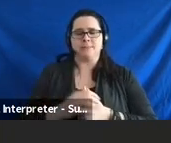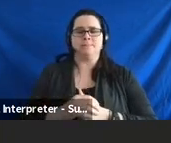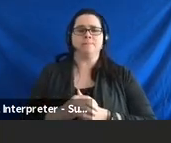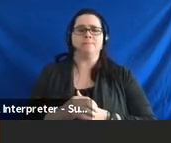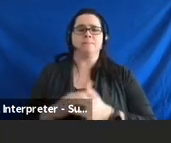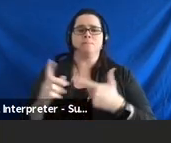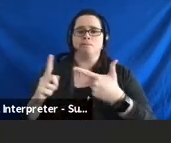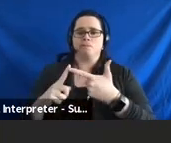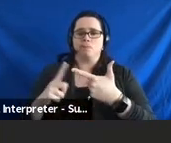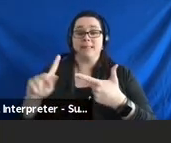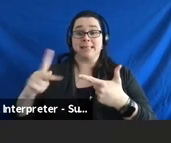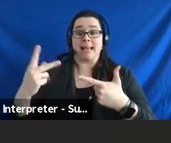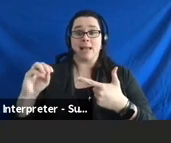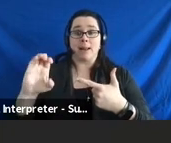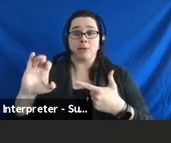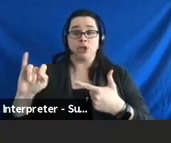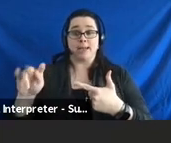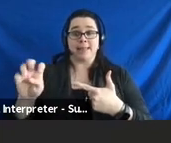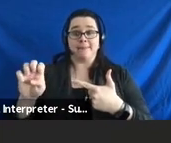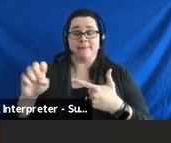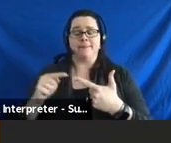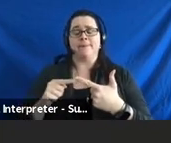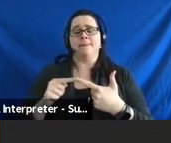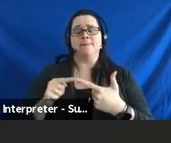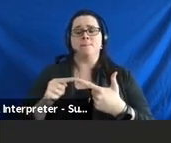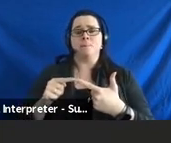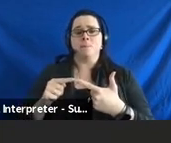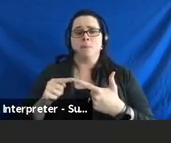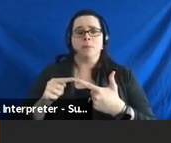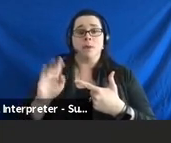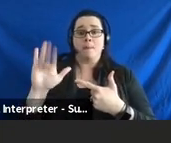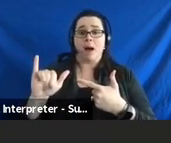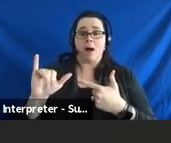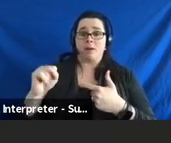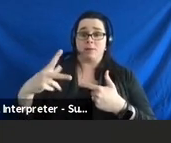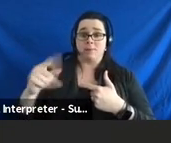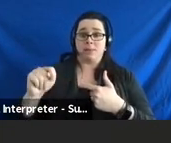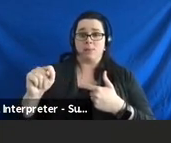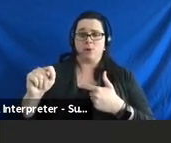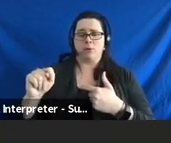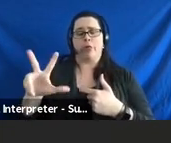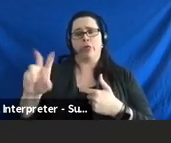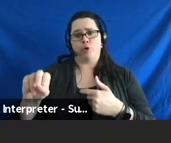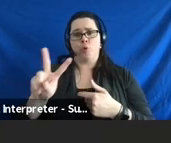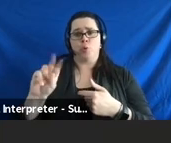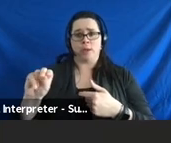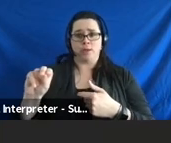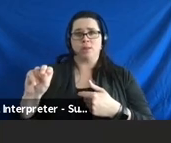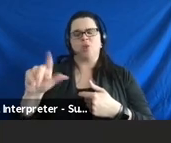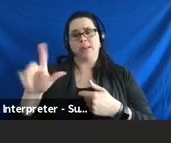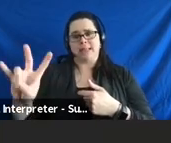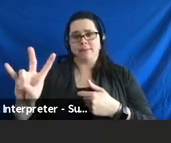Our second objective, by September 30, 2027,